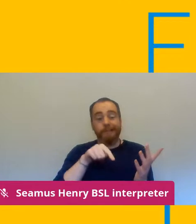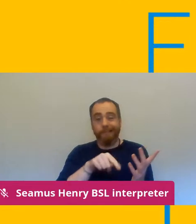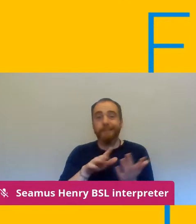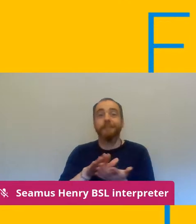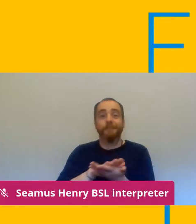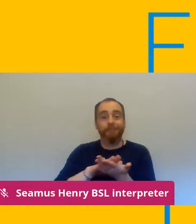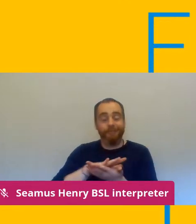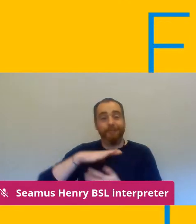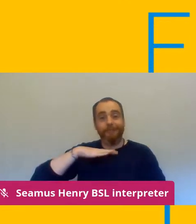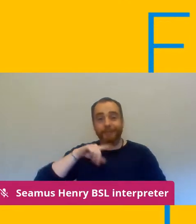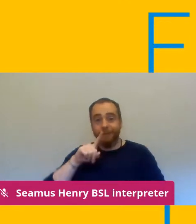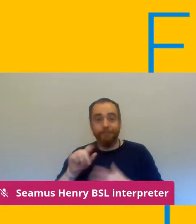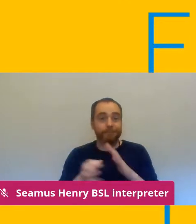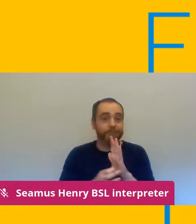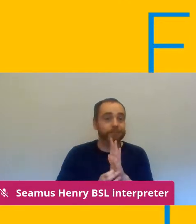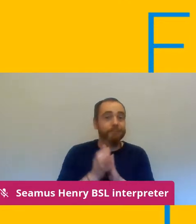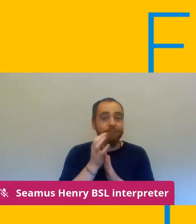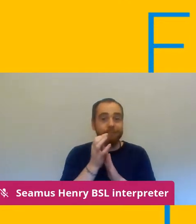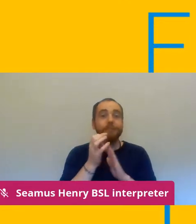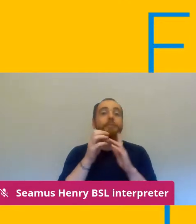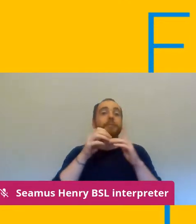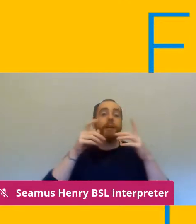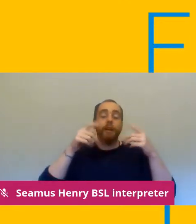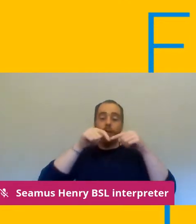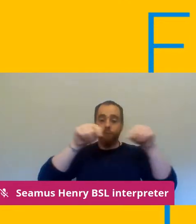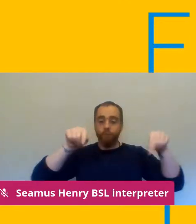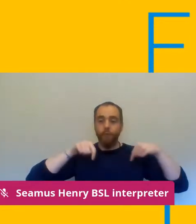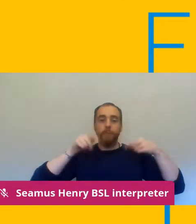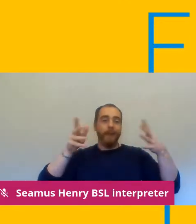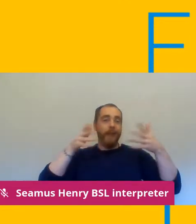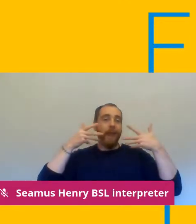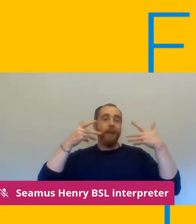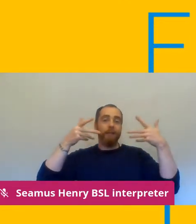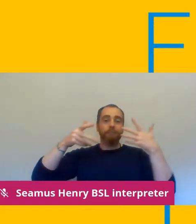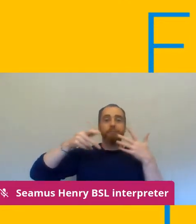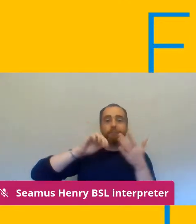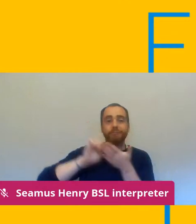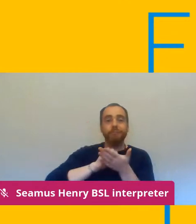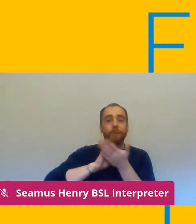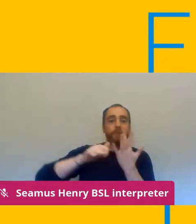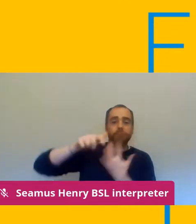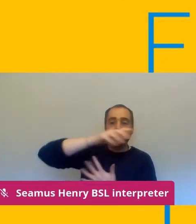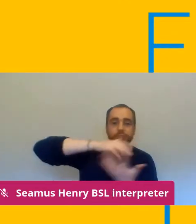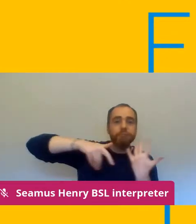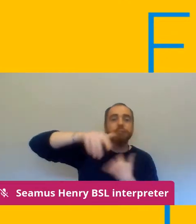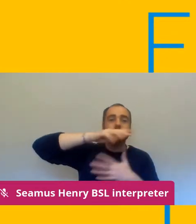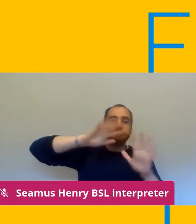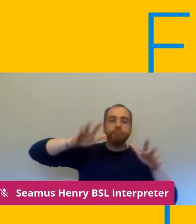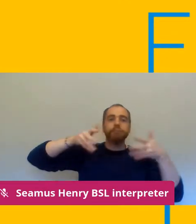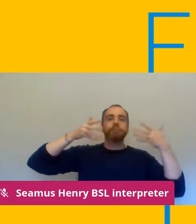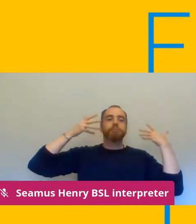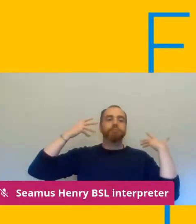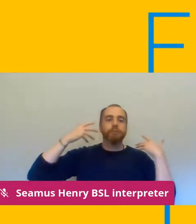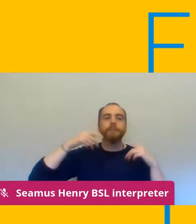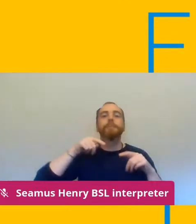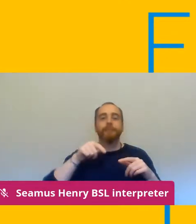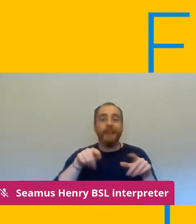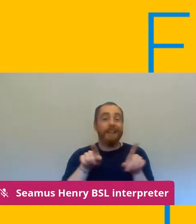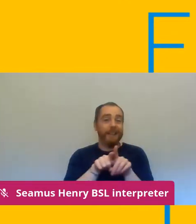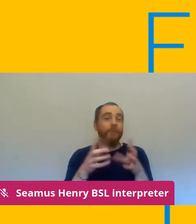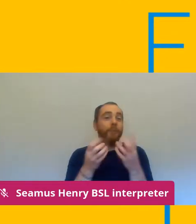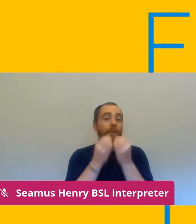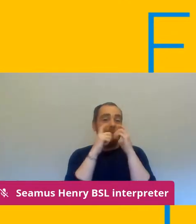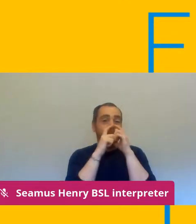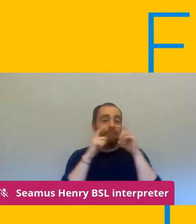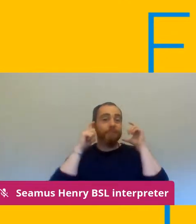also the usage of face masks in indoor spaces which of course is a ucu national position and then we've also